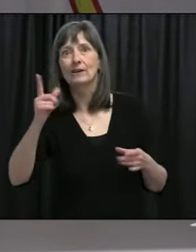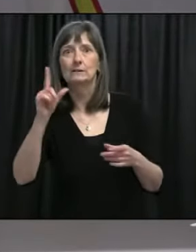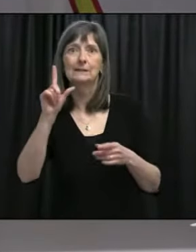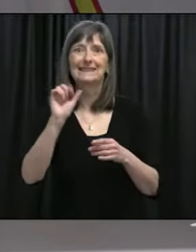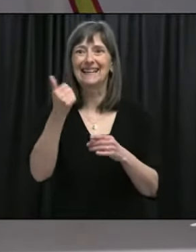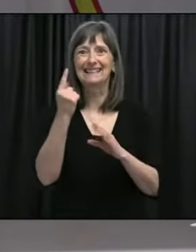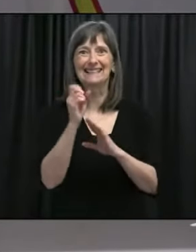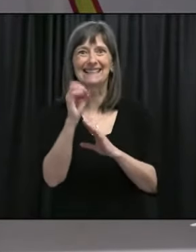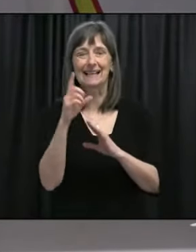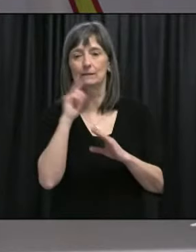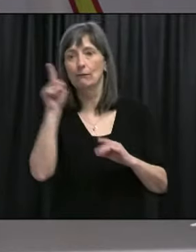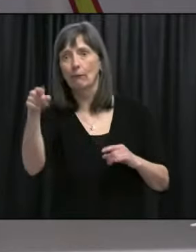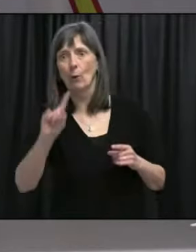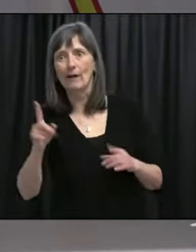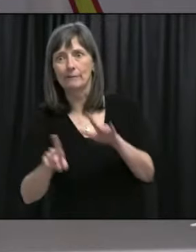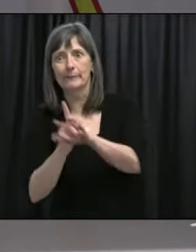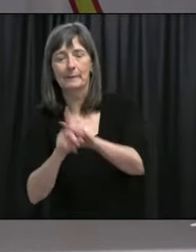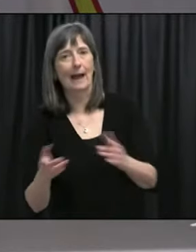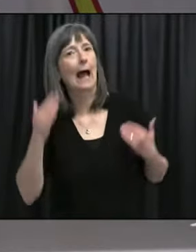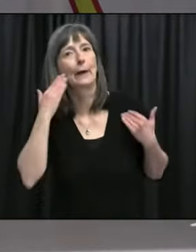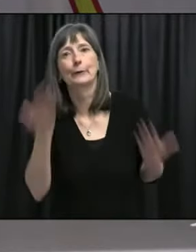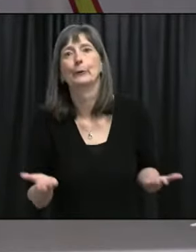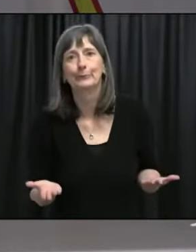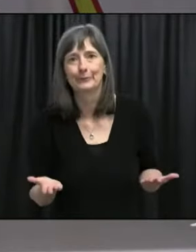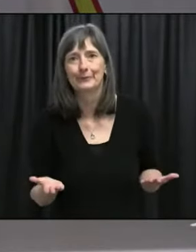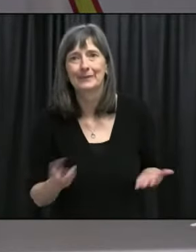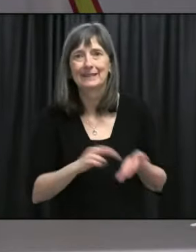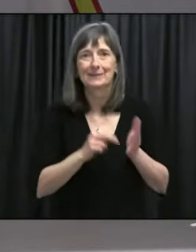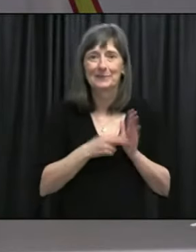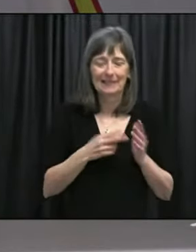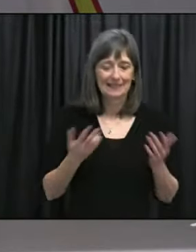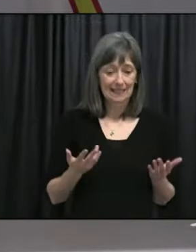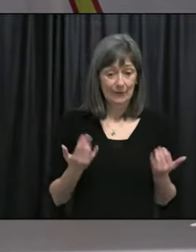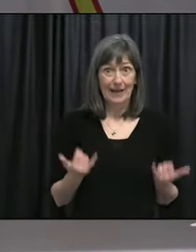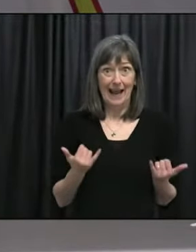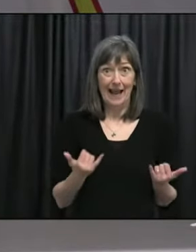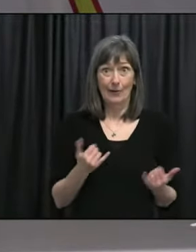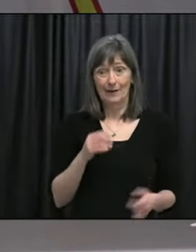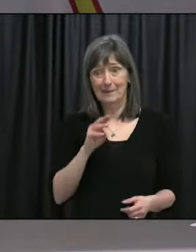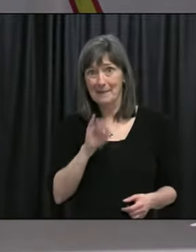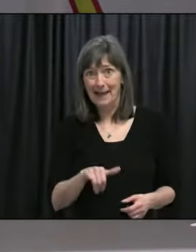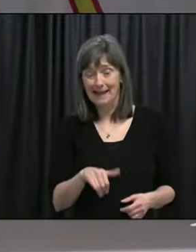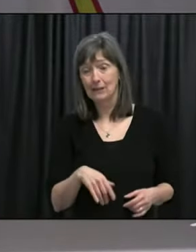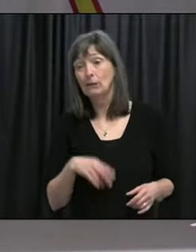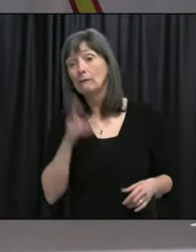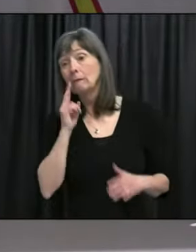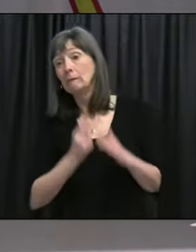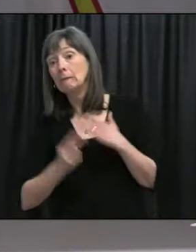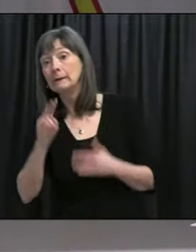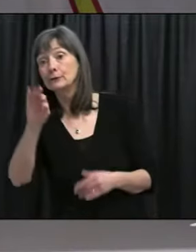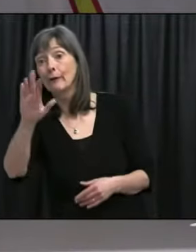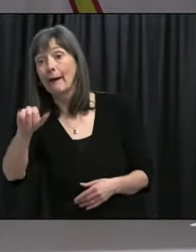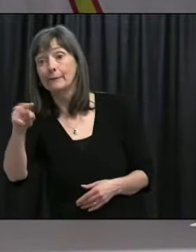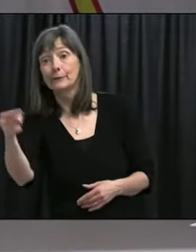previous, Dr. Tam's model attempts to do that in terms of different vaccination rates and, and the different efficacy rates of said